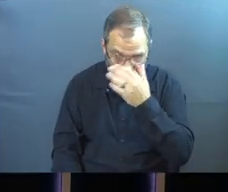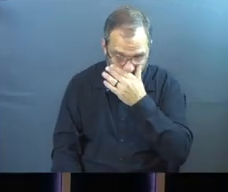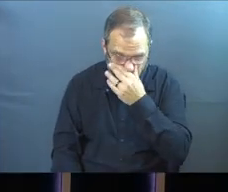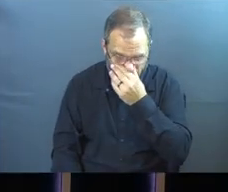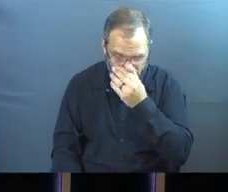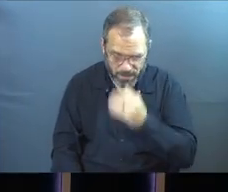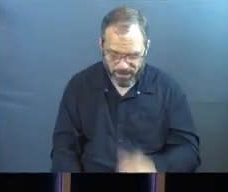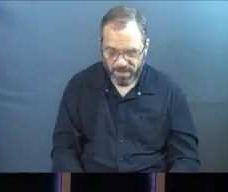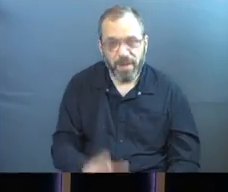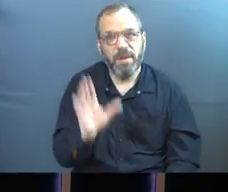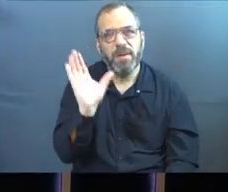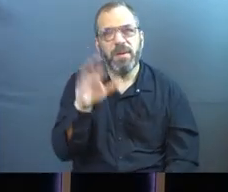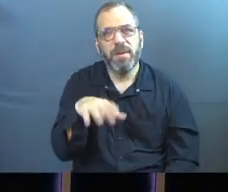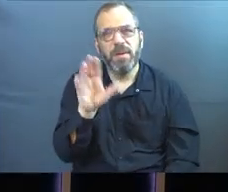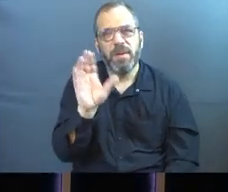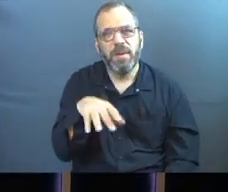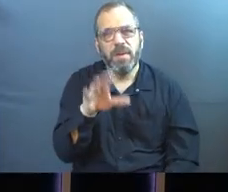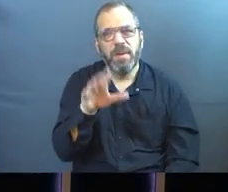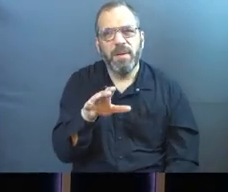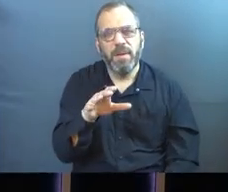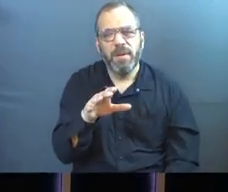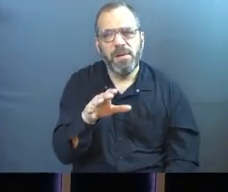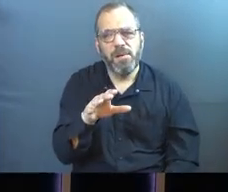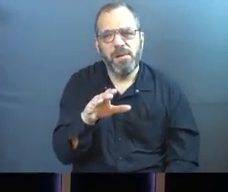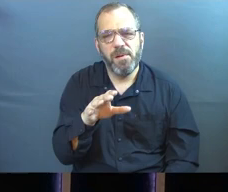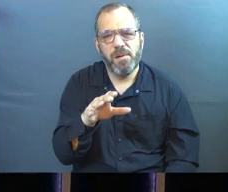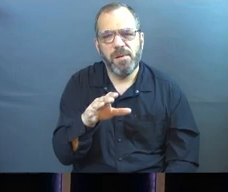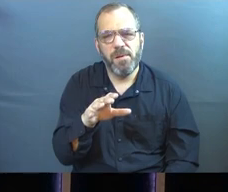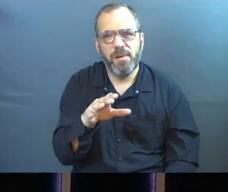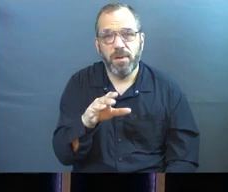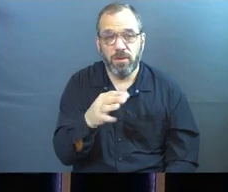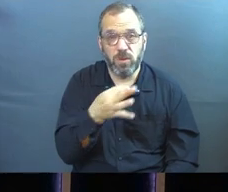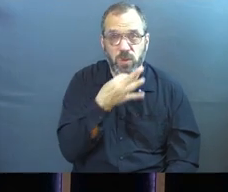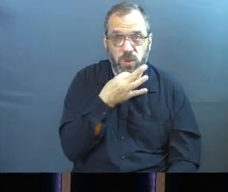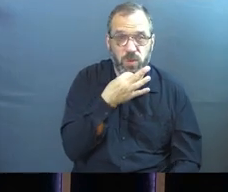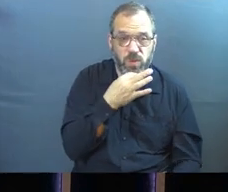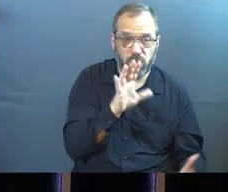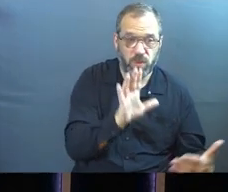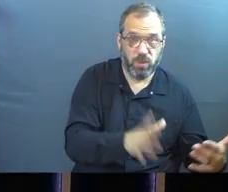I just want to say this briefly to you. We're about to sing.